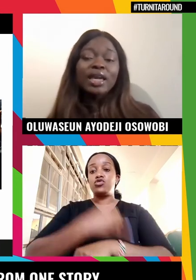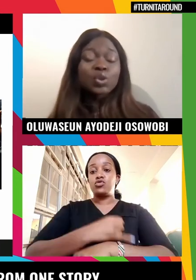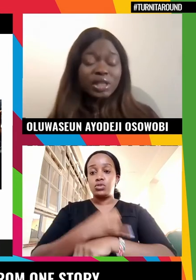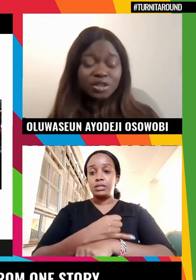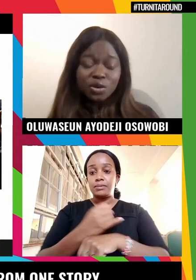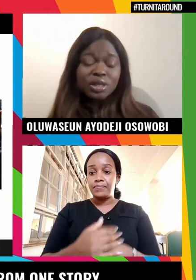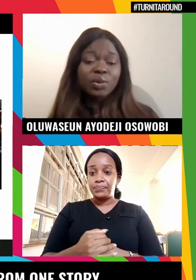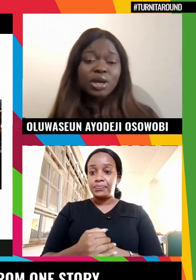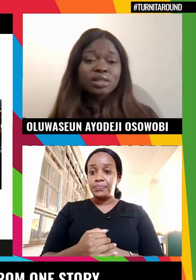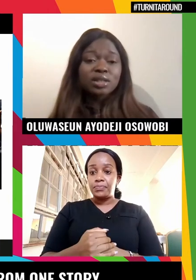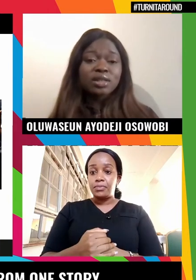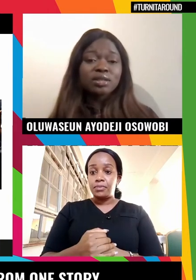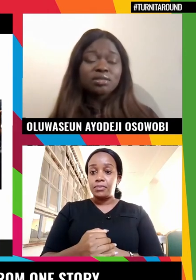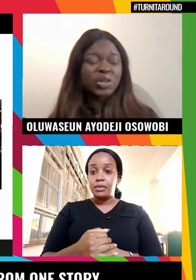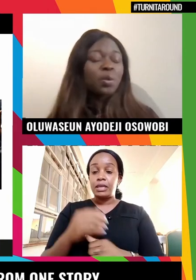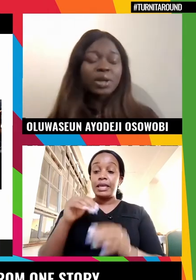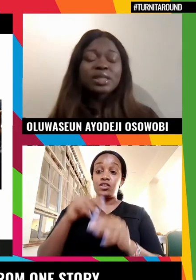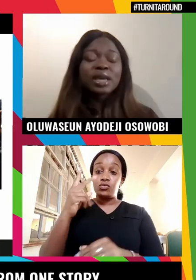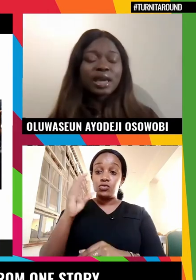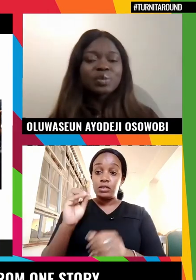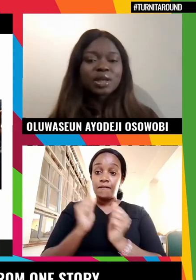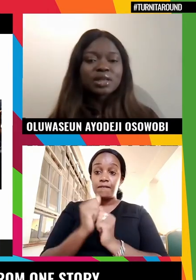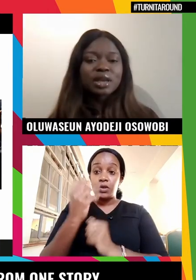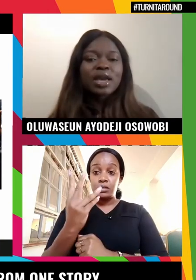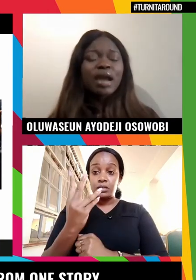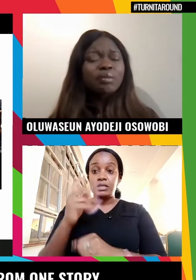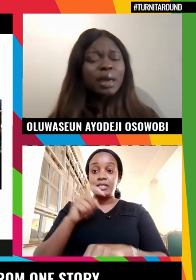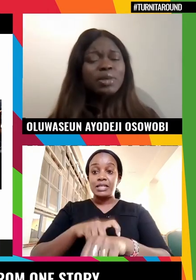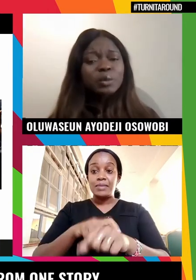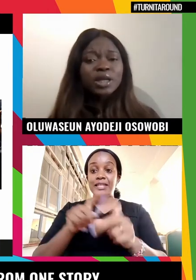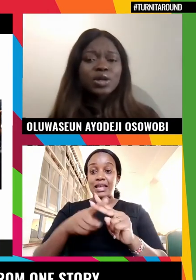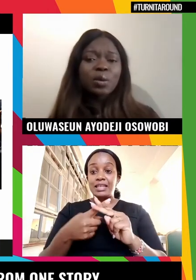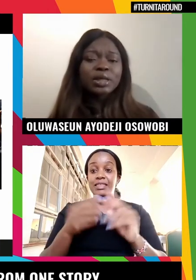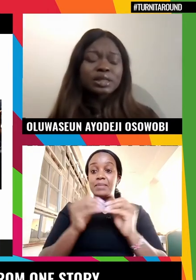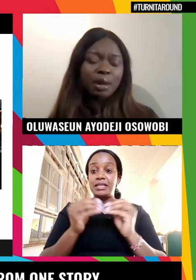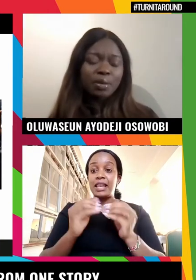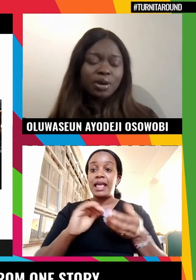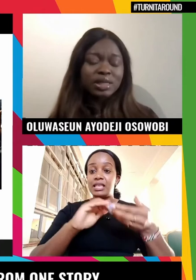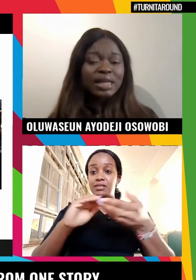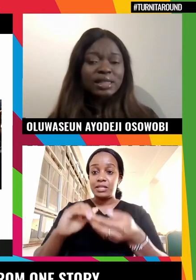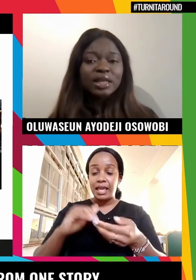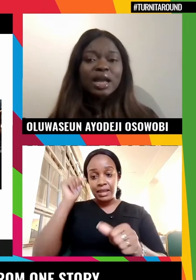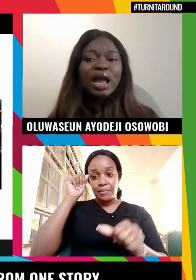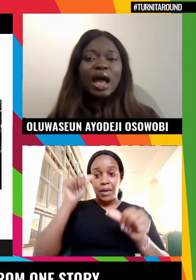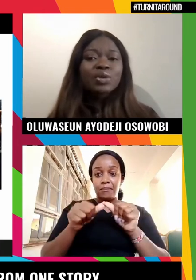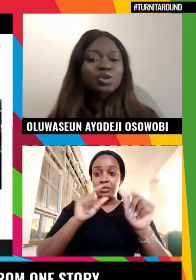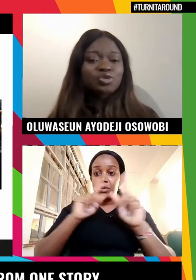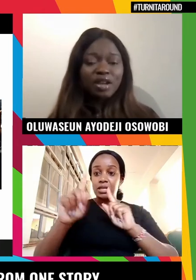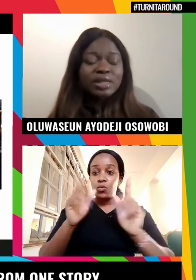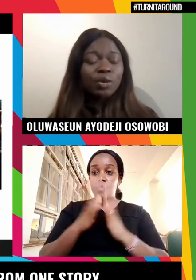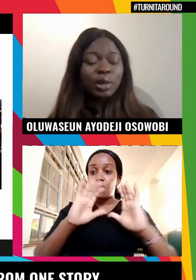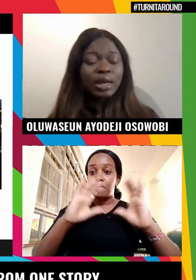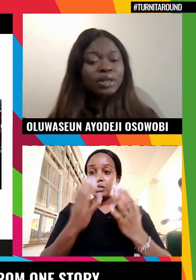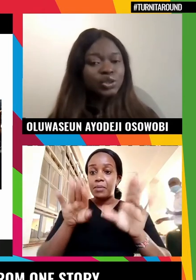In 2014, when I started doing community engagement, I remember speaking to community members and asking how